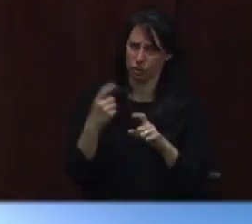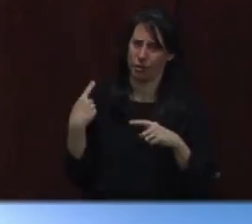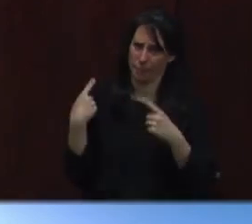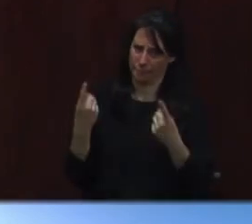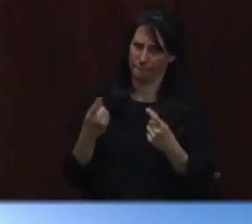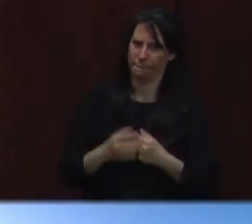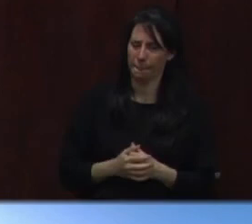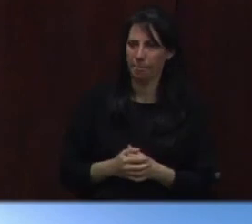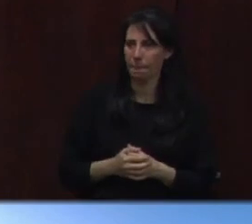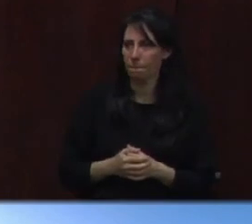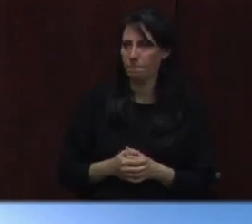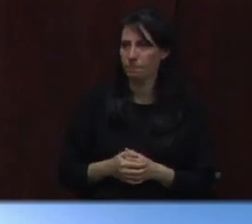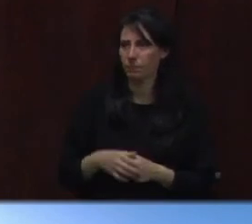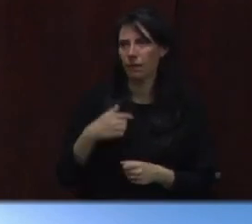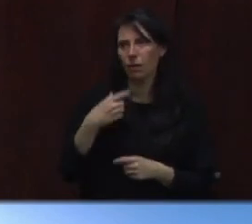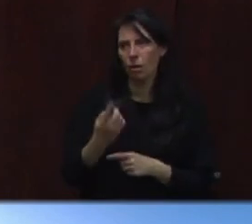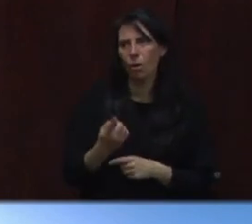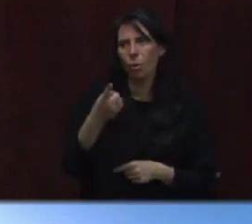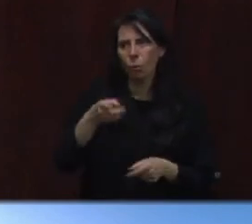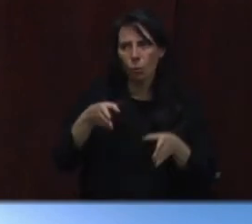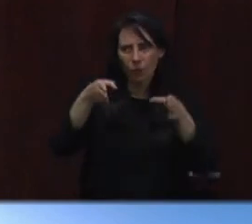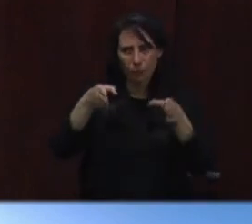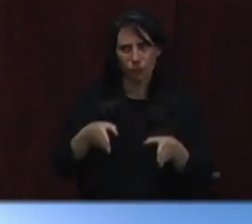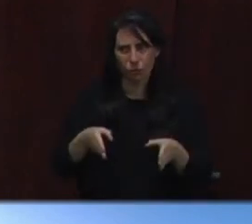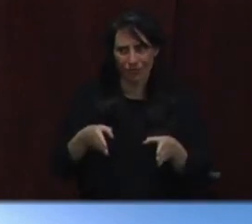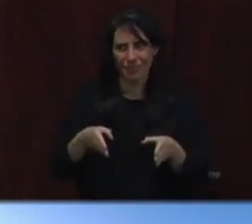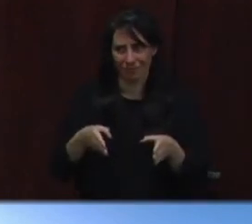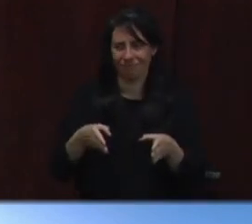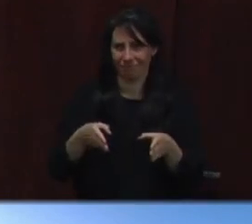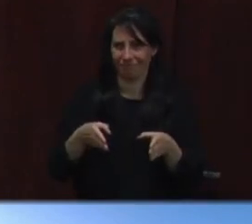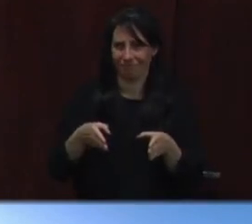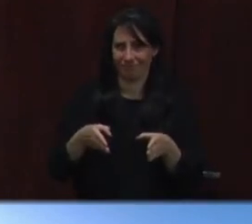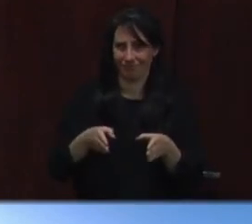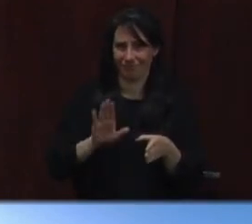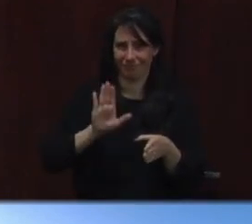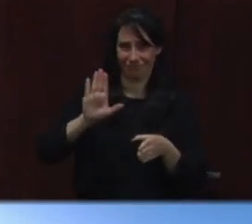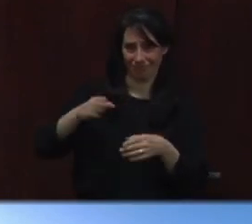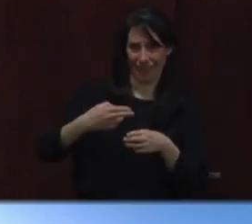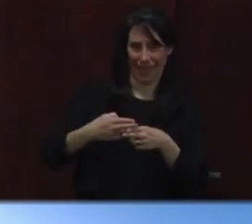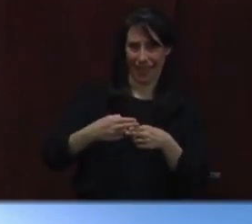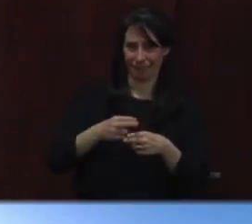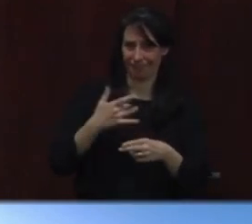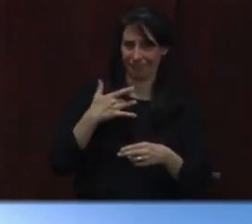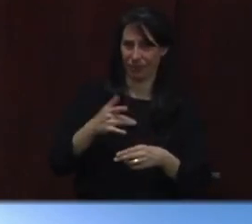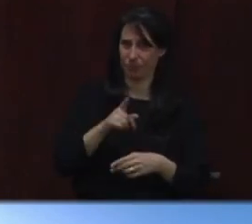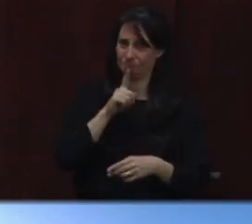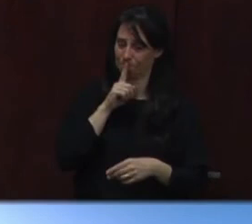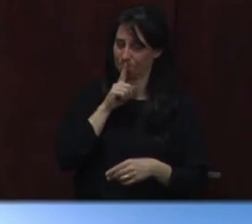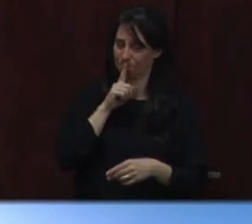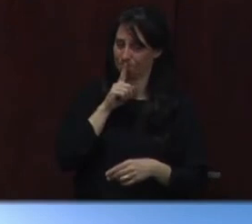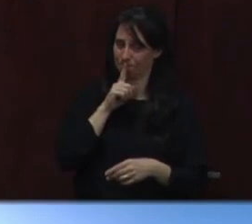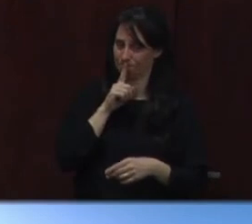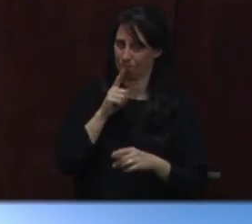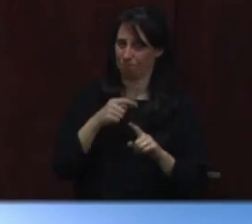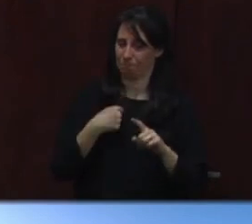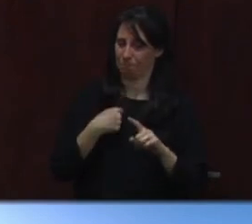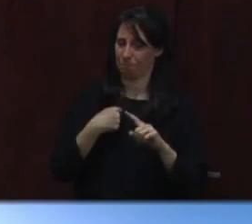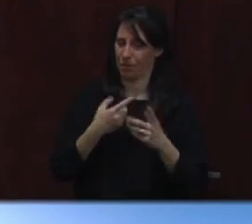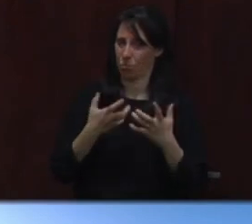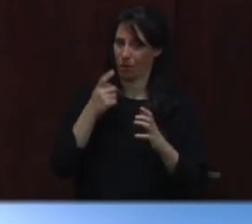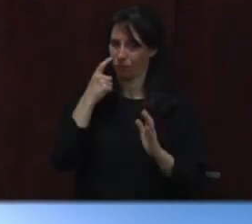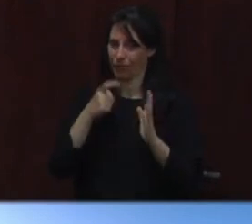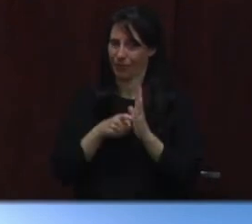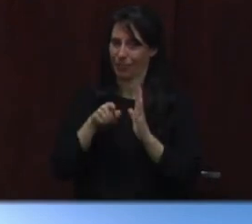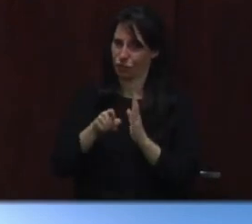And one person that's been in the background from day one has been Stacey Wood. She is our Public Information Officer for Health and Human Services. She's been